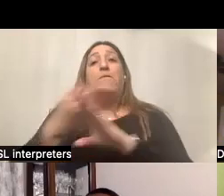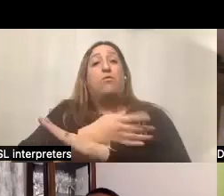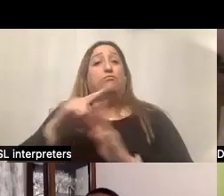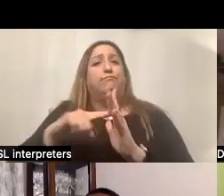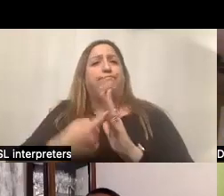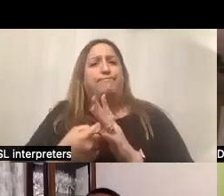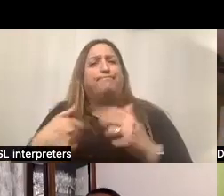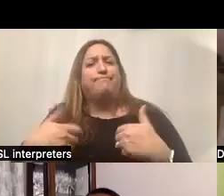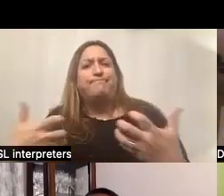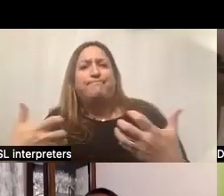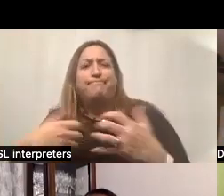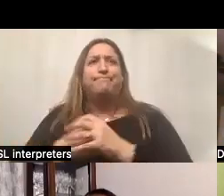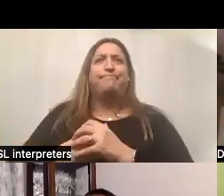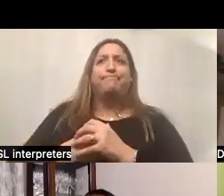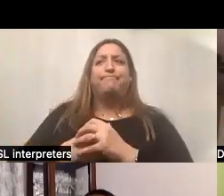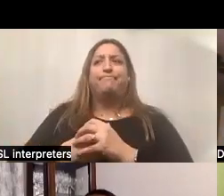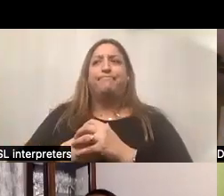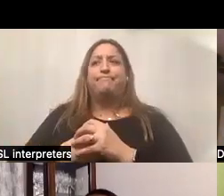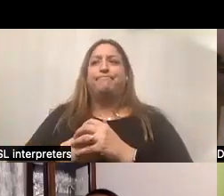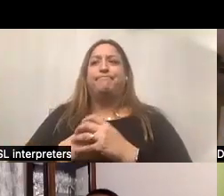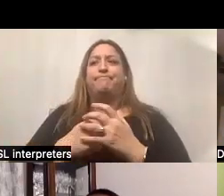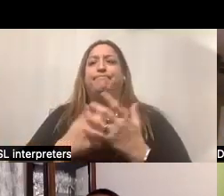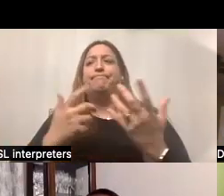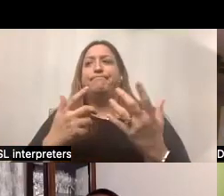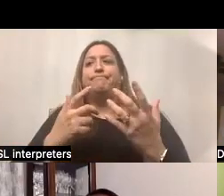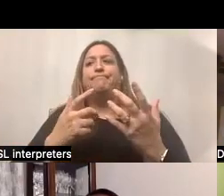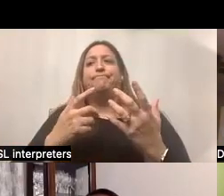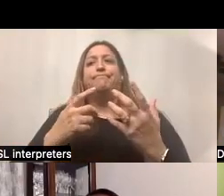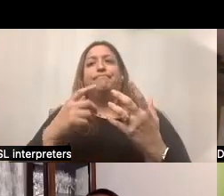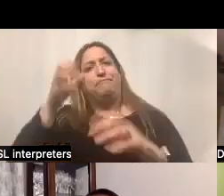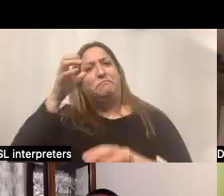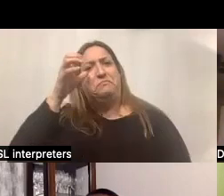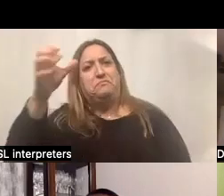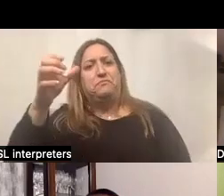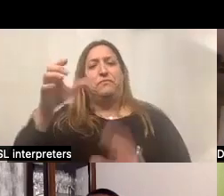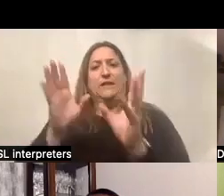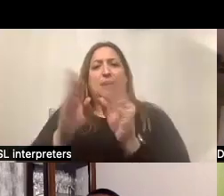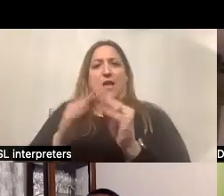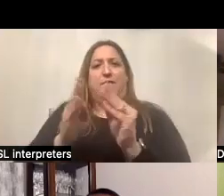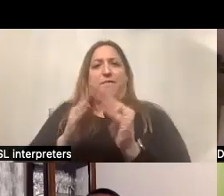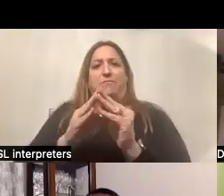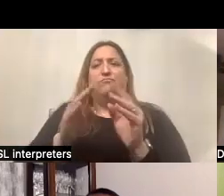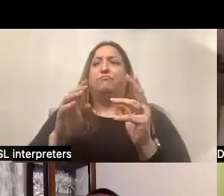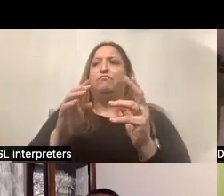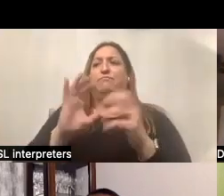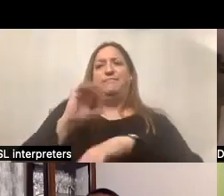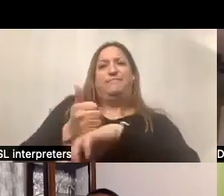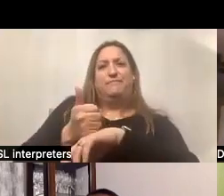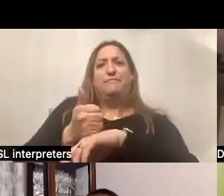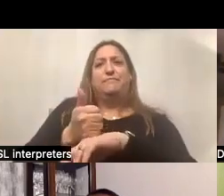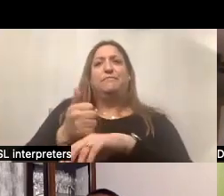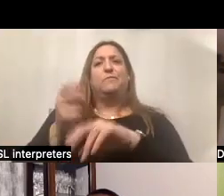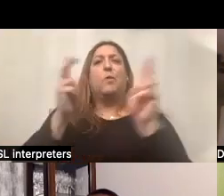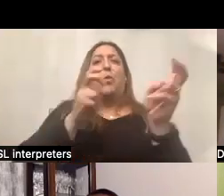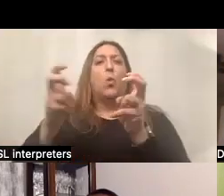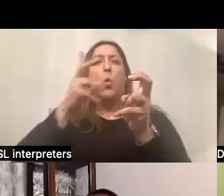to frame the conference session in a way that I'll quote a woman